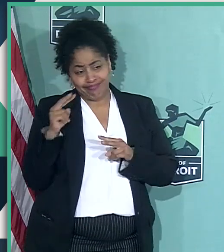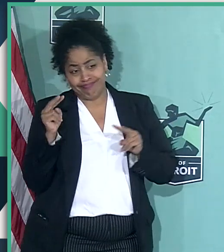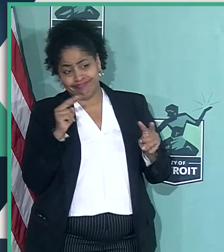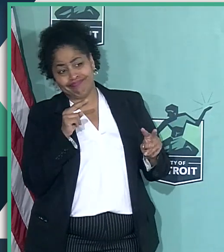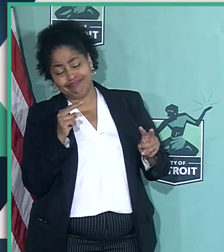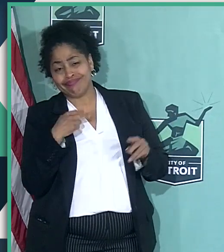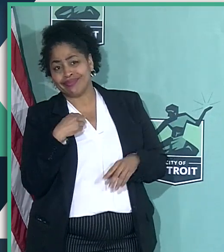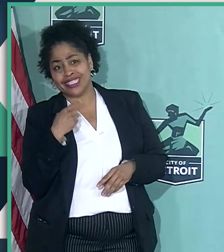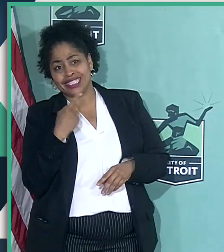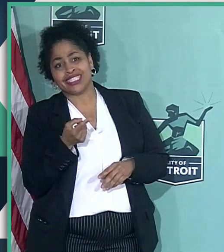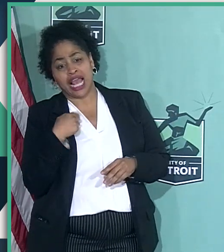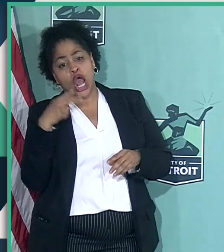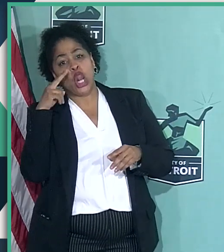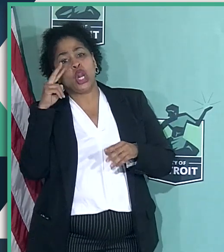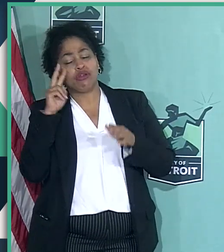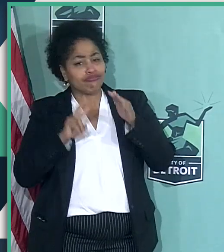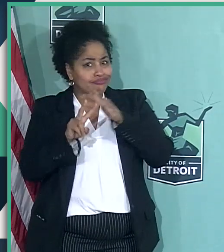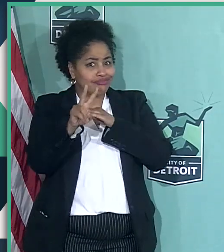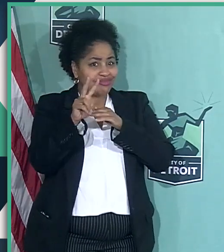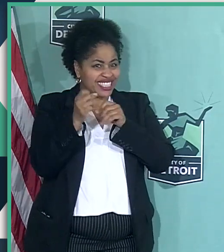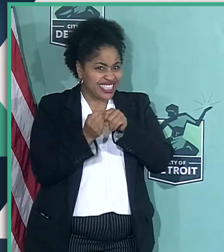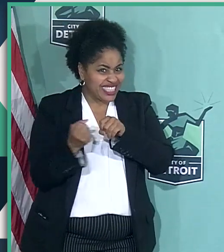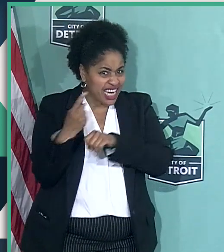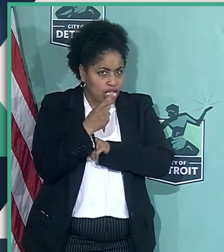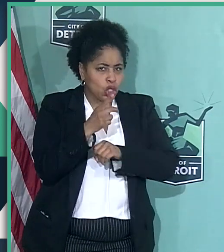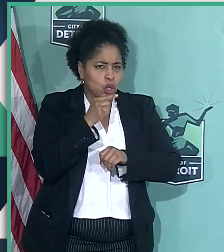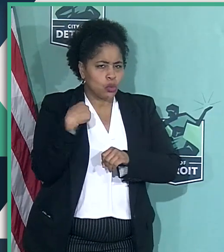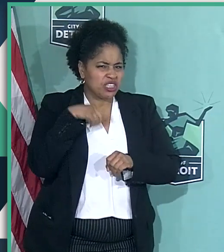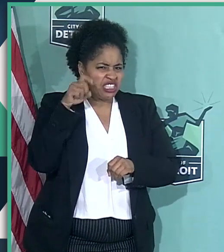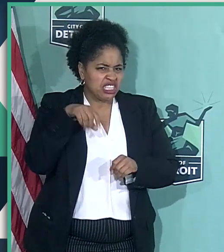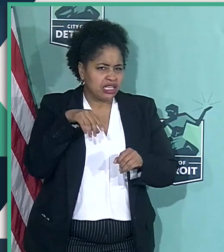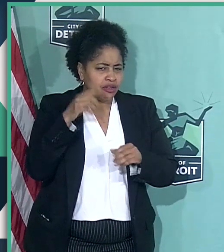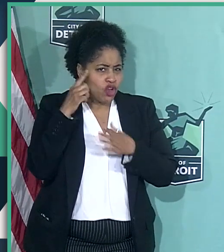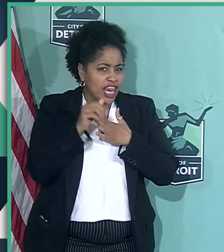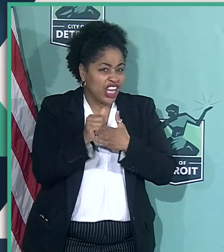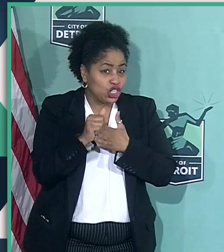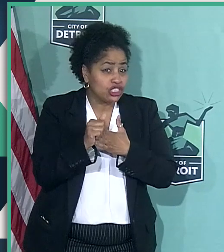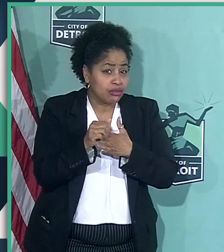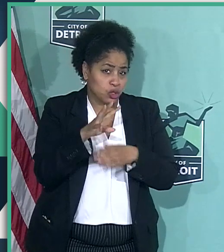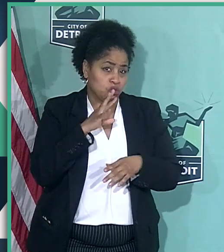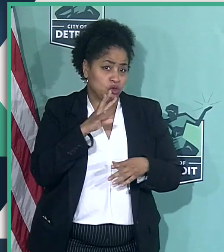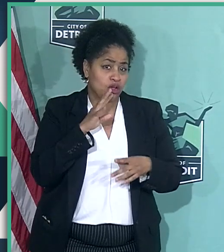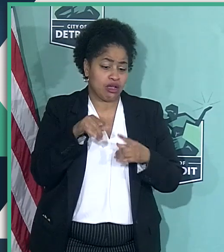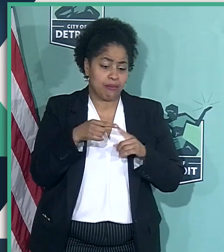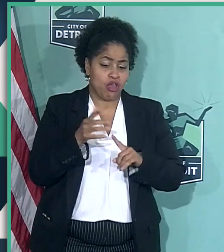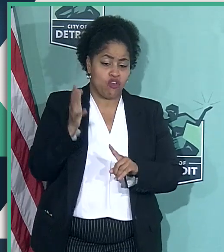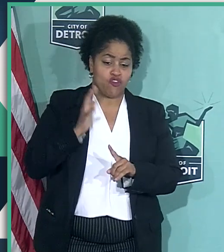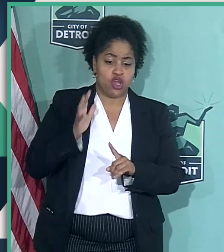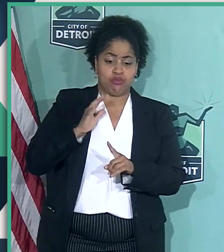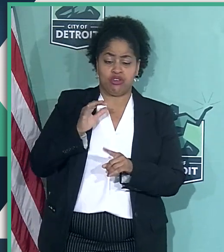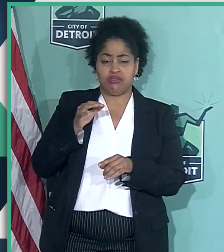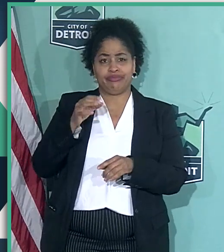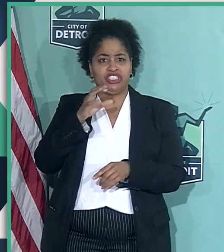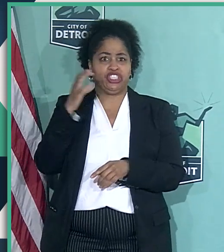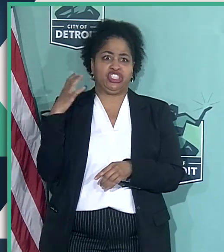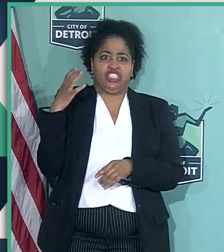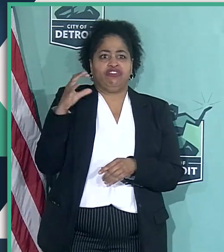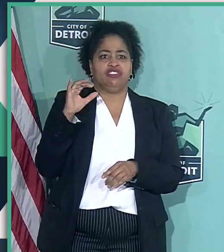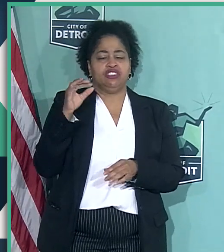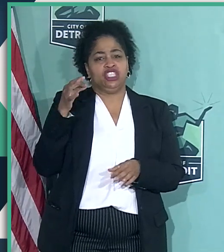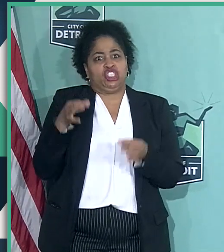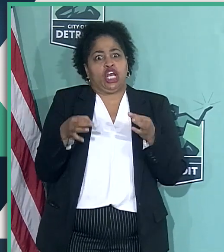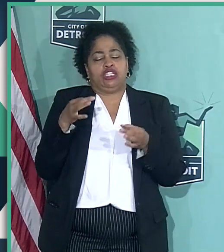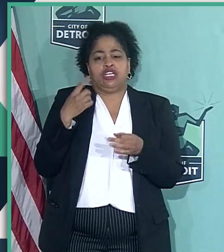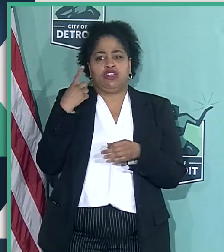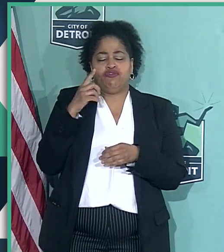say, who do we need in leadership? When you're talking the former Chief Justice of the